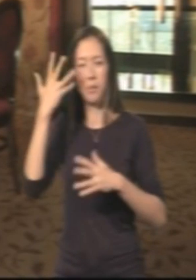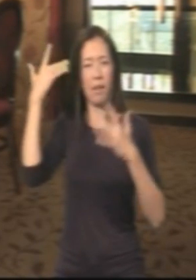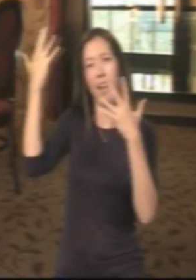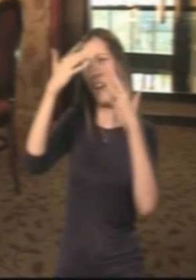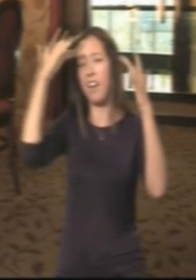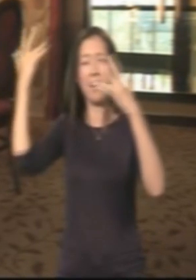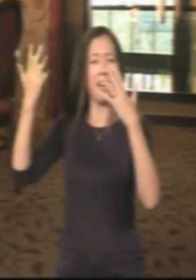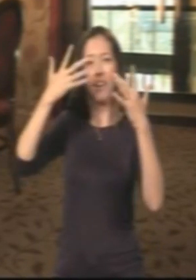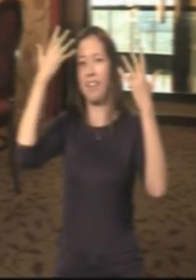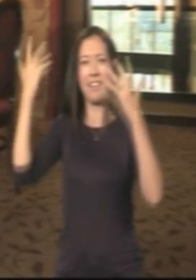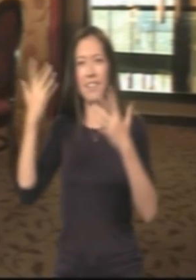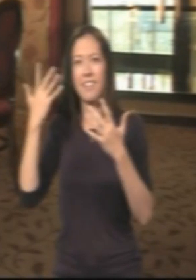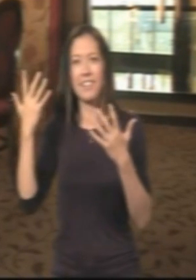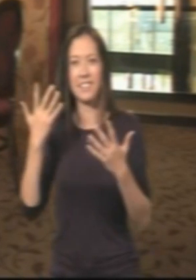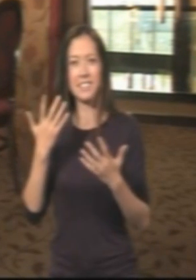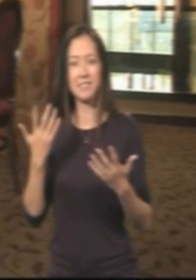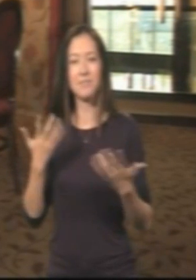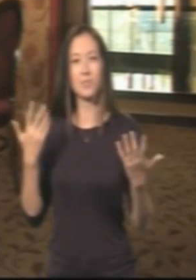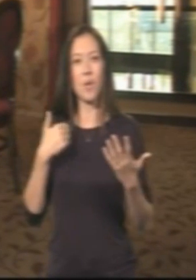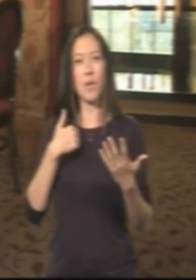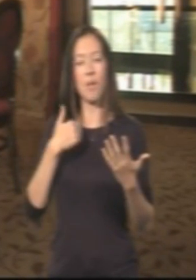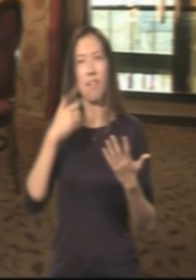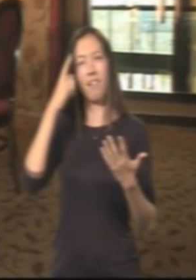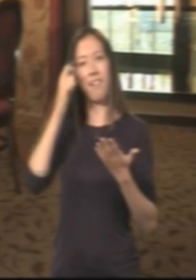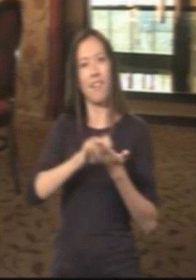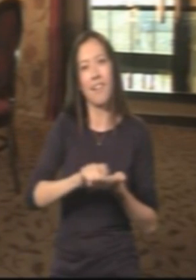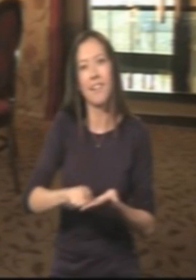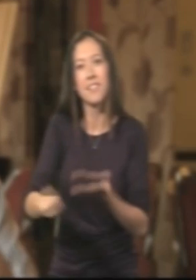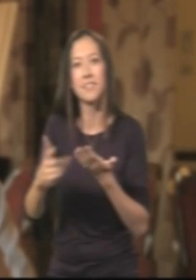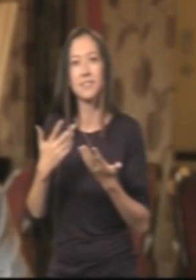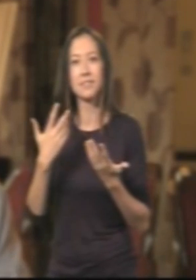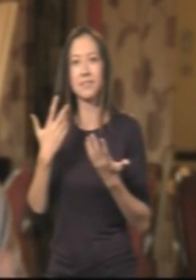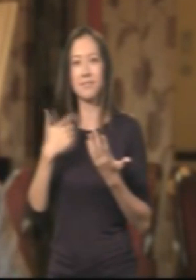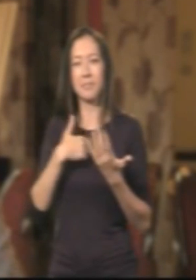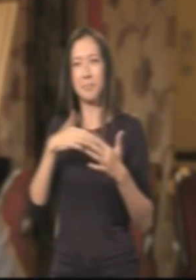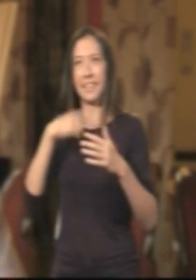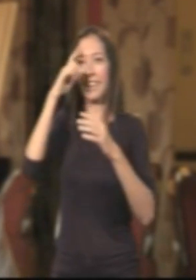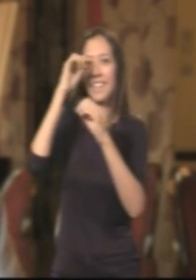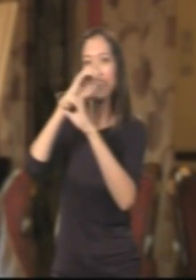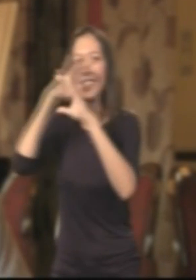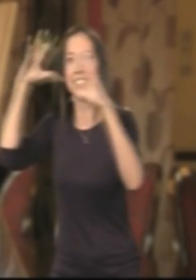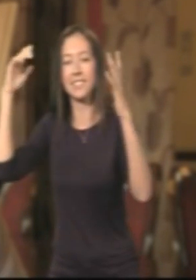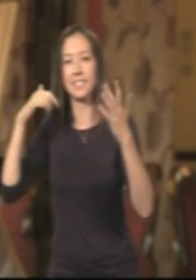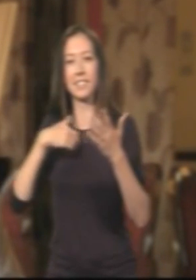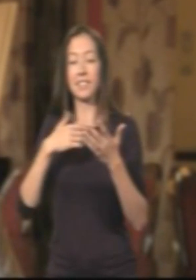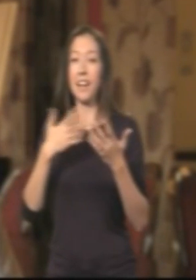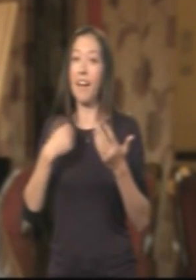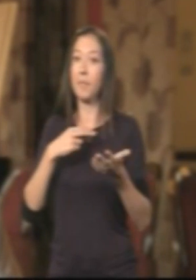especially when I'm sleeping, you know, my dreams are a bit, you know, over the top. So a lot of the sketches that I do